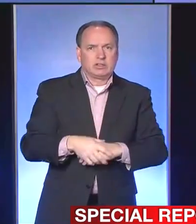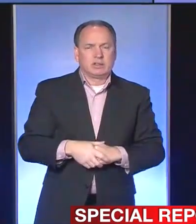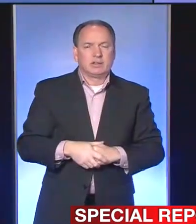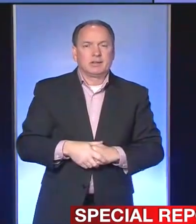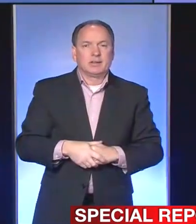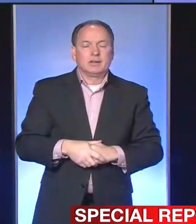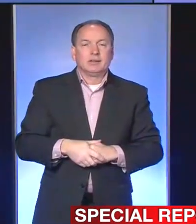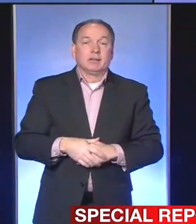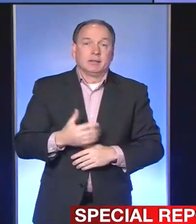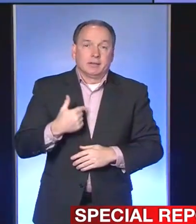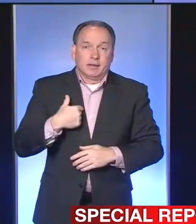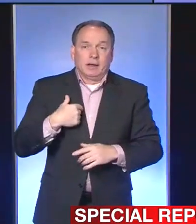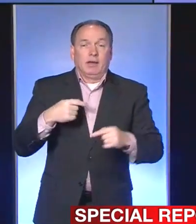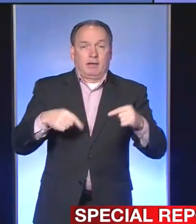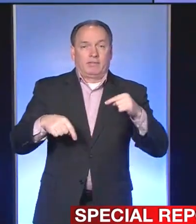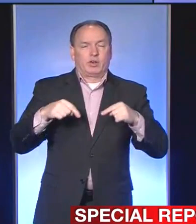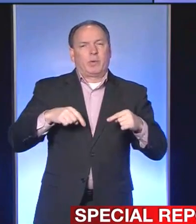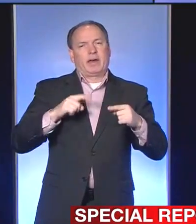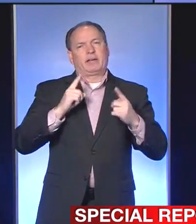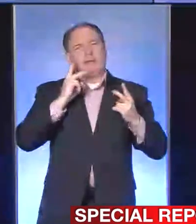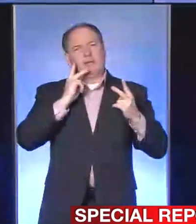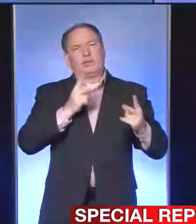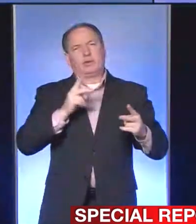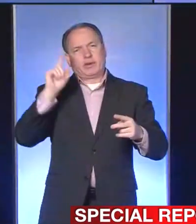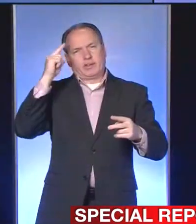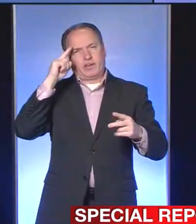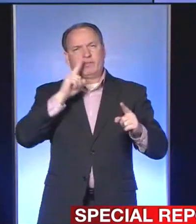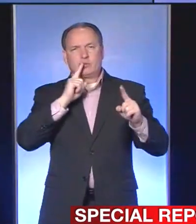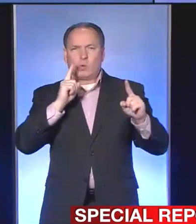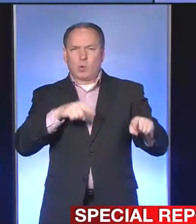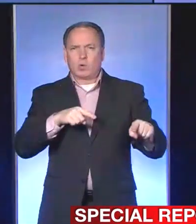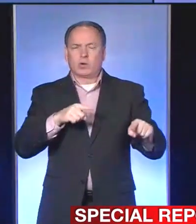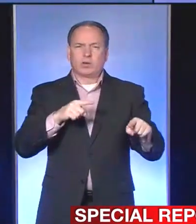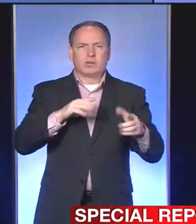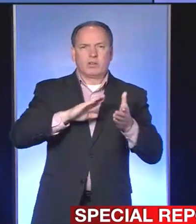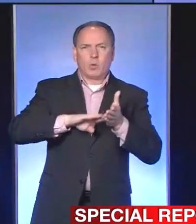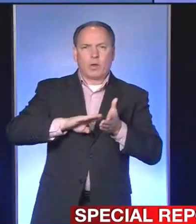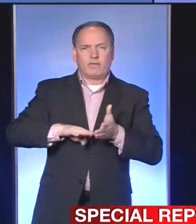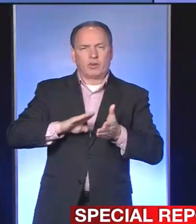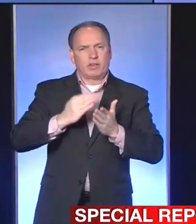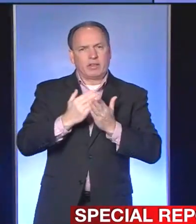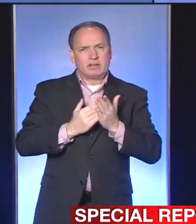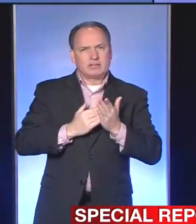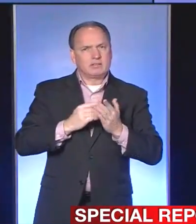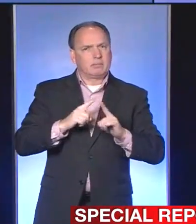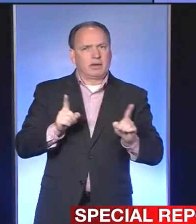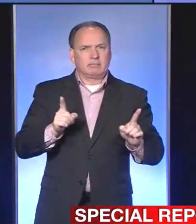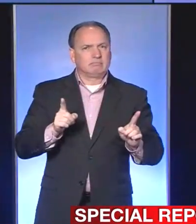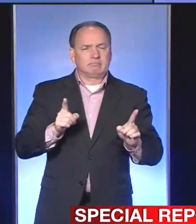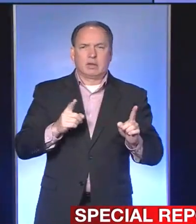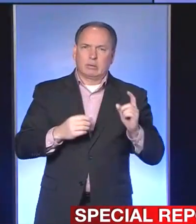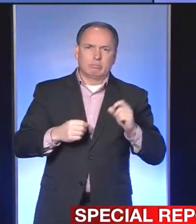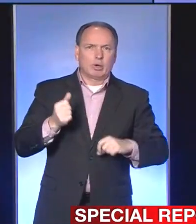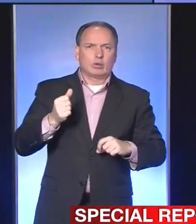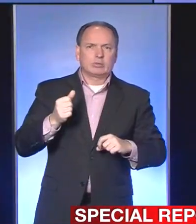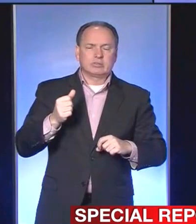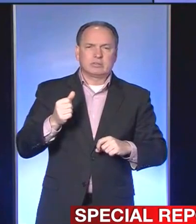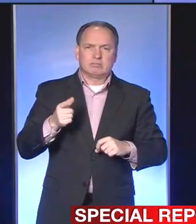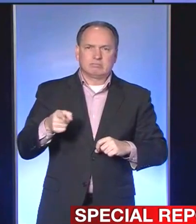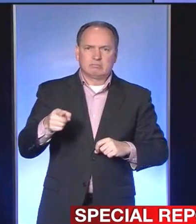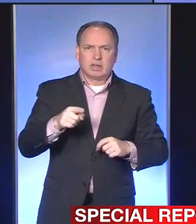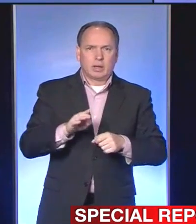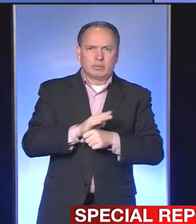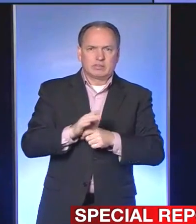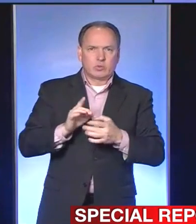Well, I would have to go back and look at the governor's order and the waiver list. But most entities that have to do